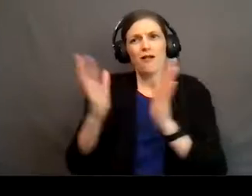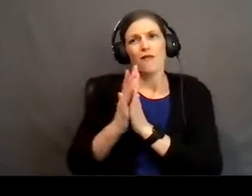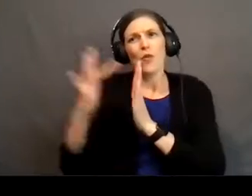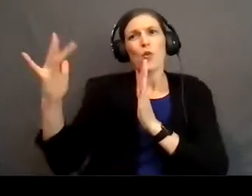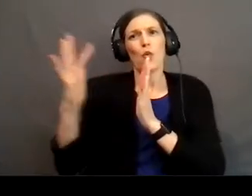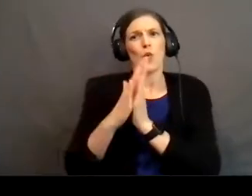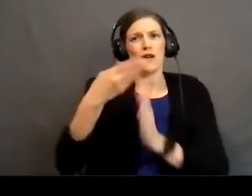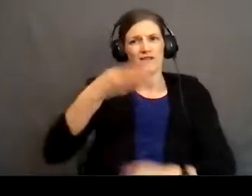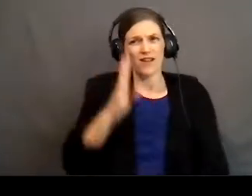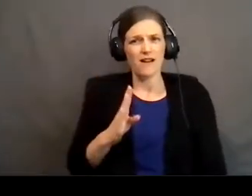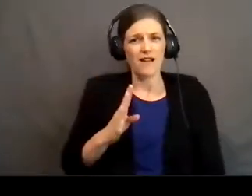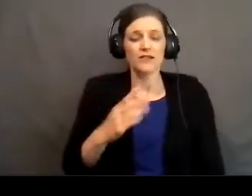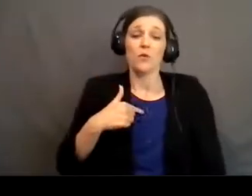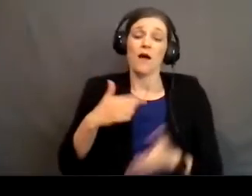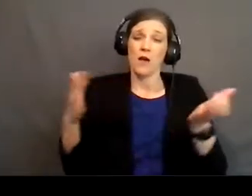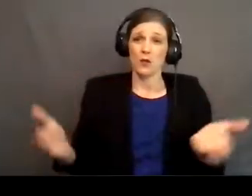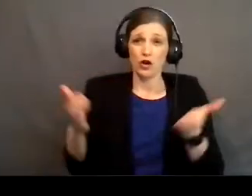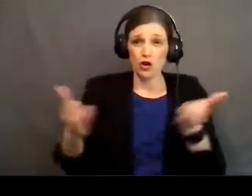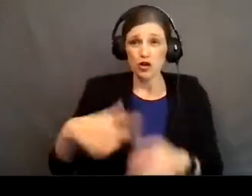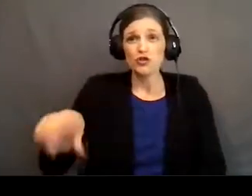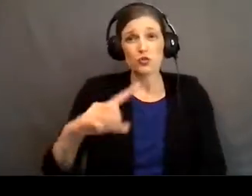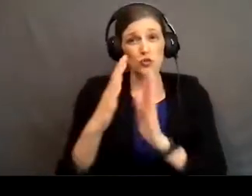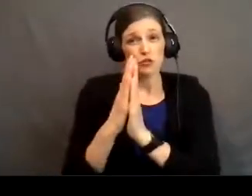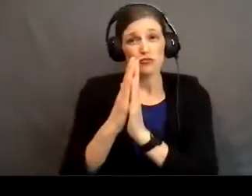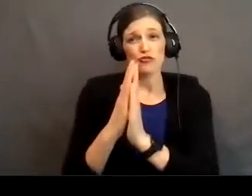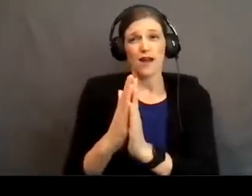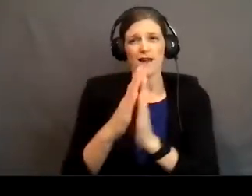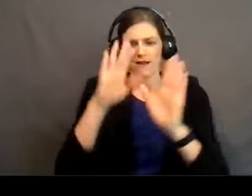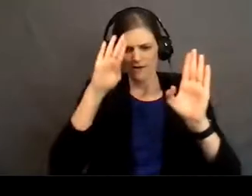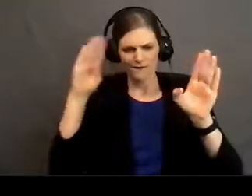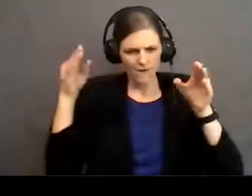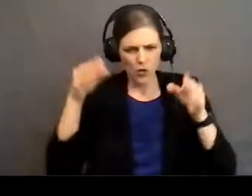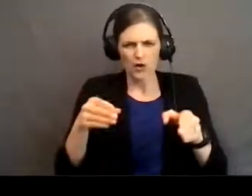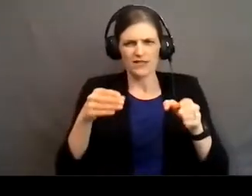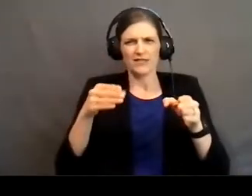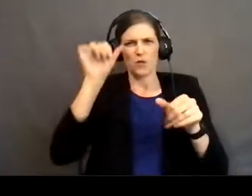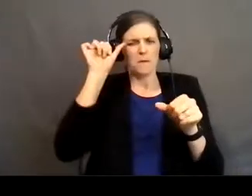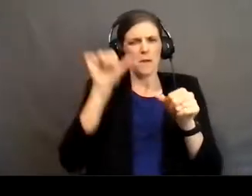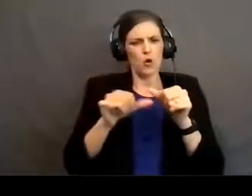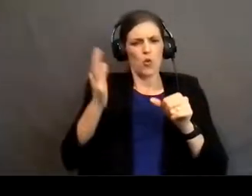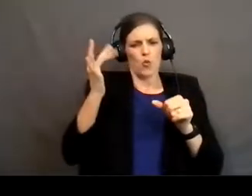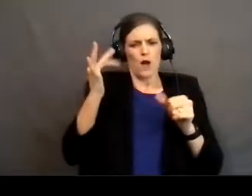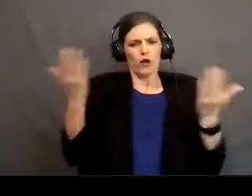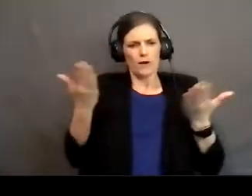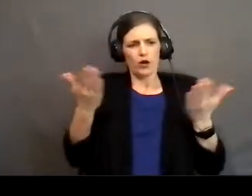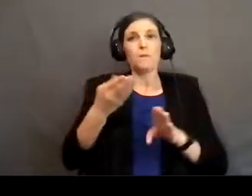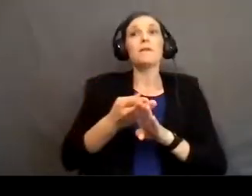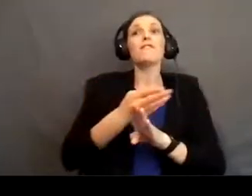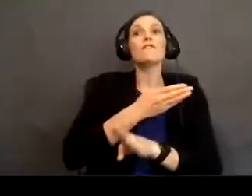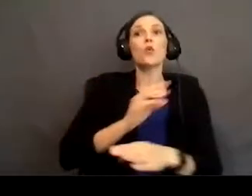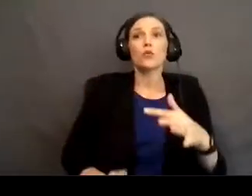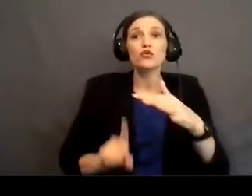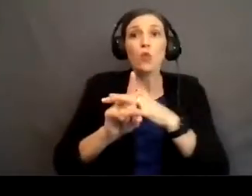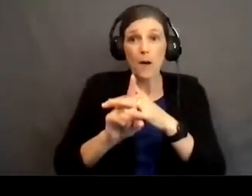God. So I would encourage you to pray and to focus, to remember why you're here before you show up so that we,